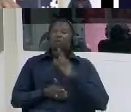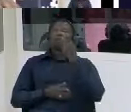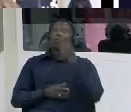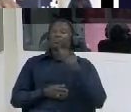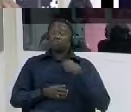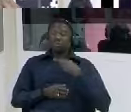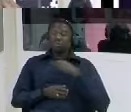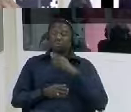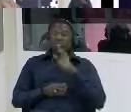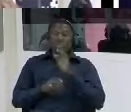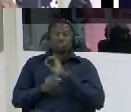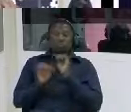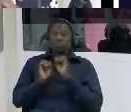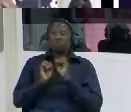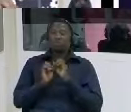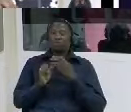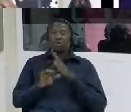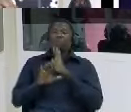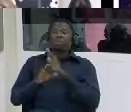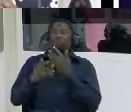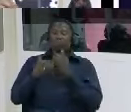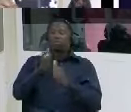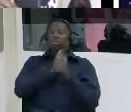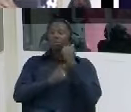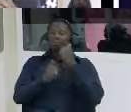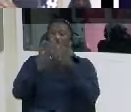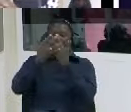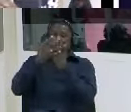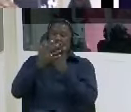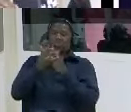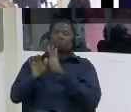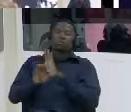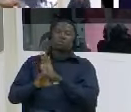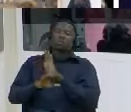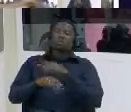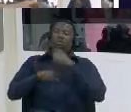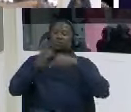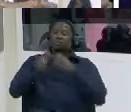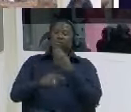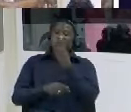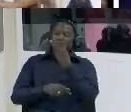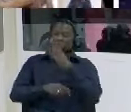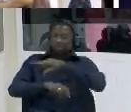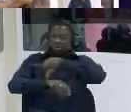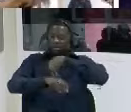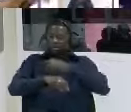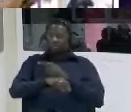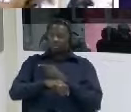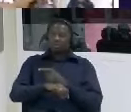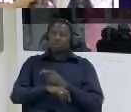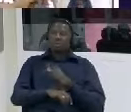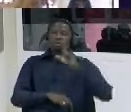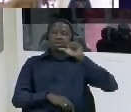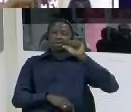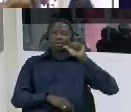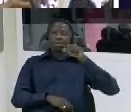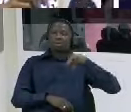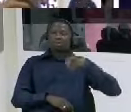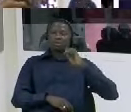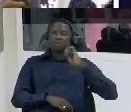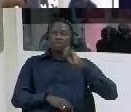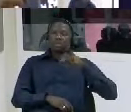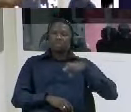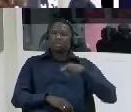went back to my cell and waited after three hours after came let me jump and the others came and say